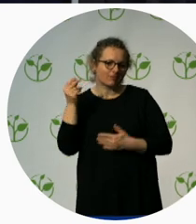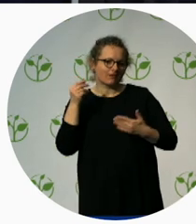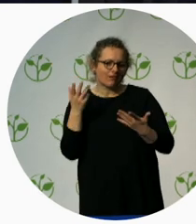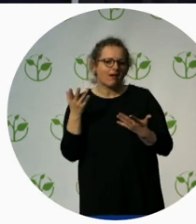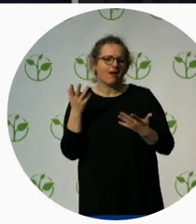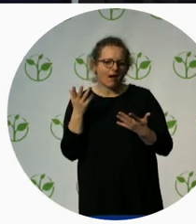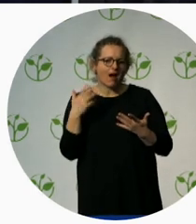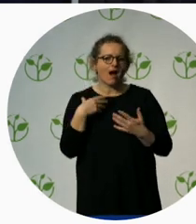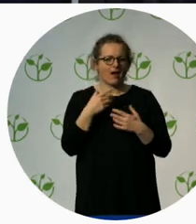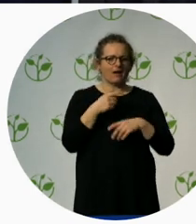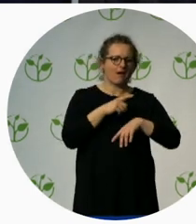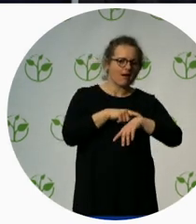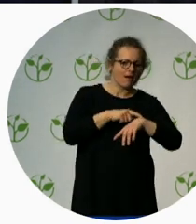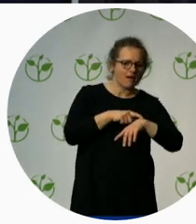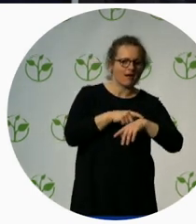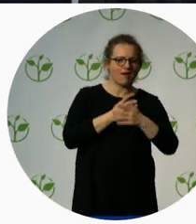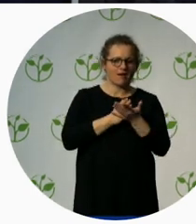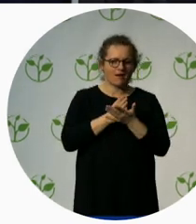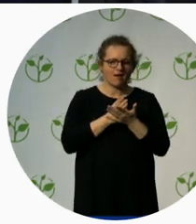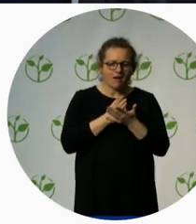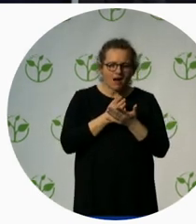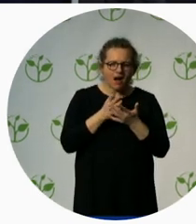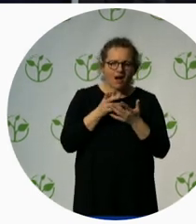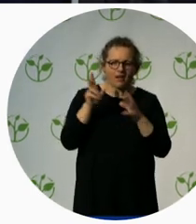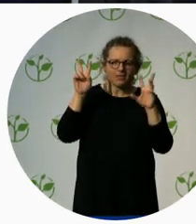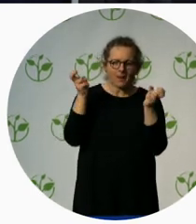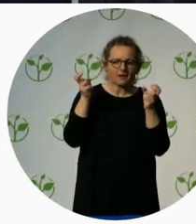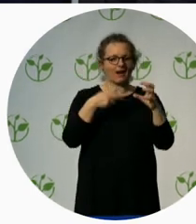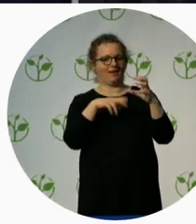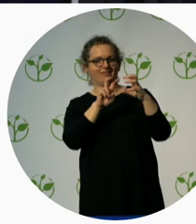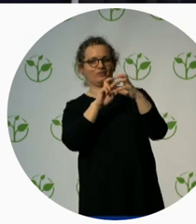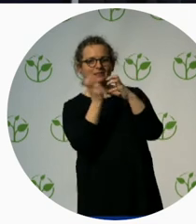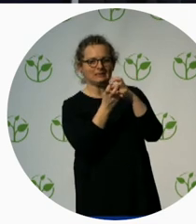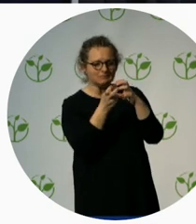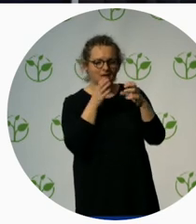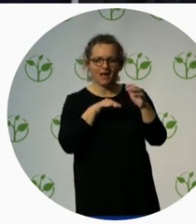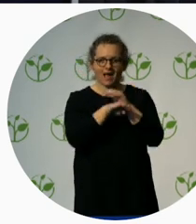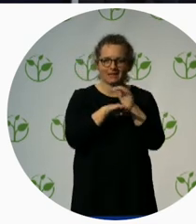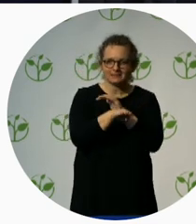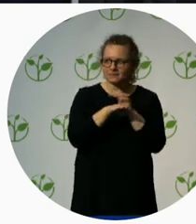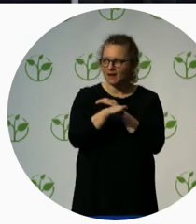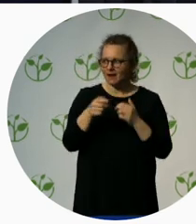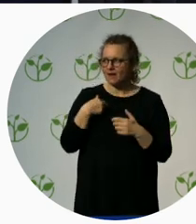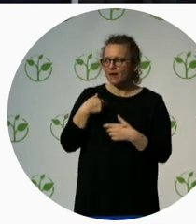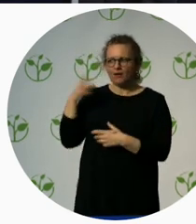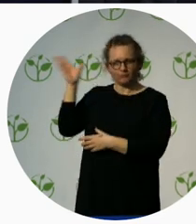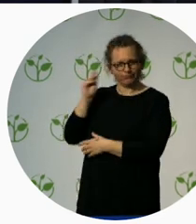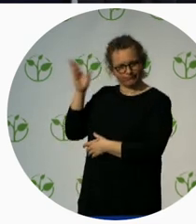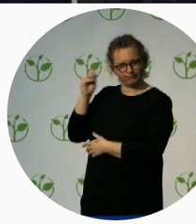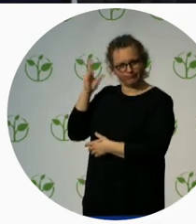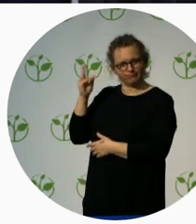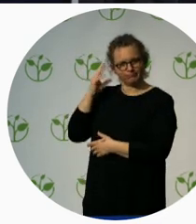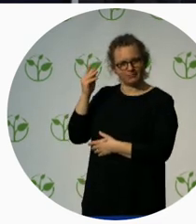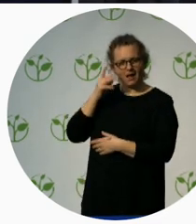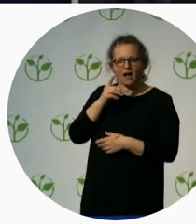tourism is also participating in big conferences. Unfortunately, the chair cannot see right now the pictures. We'll turn it